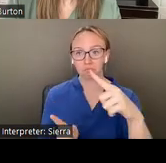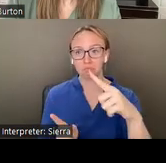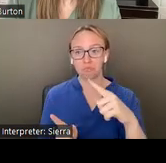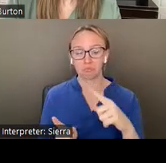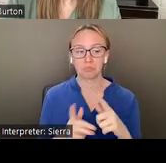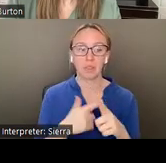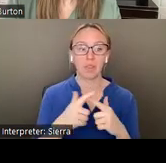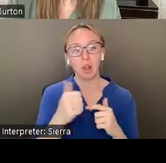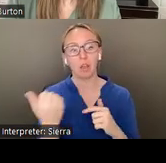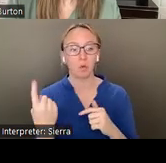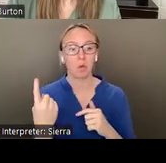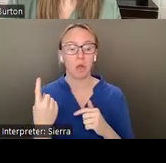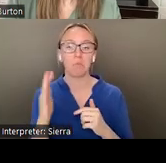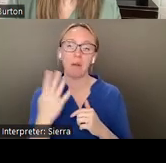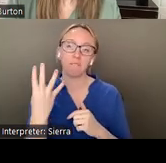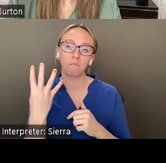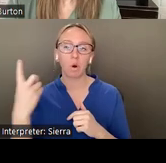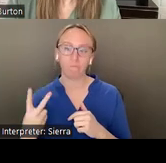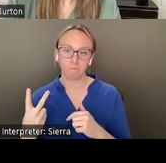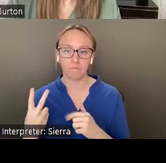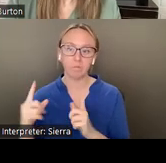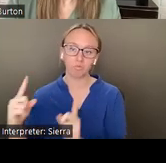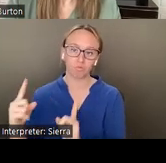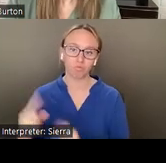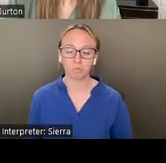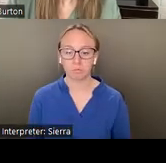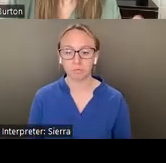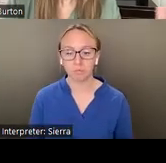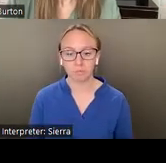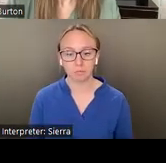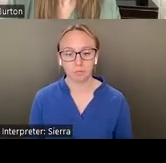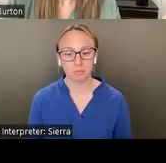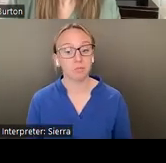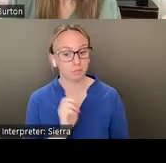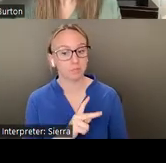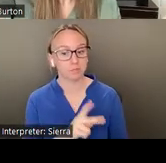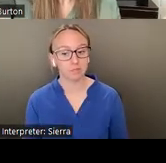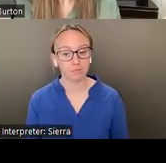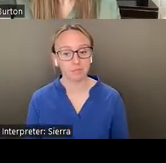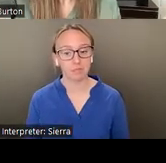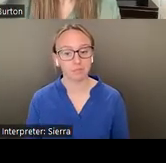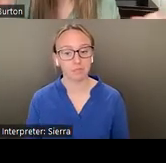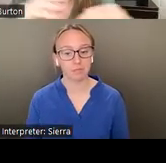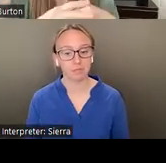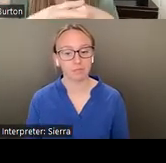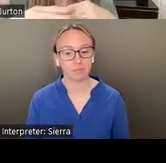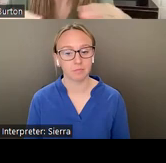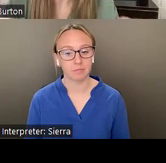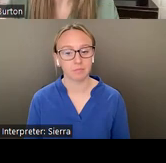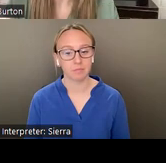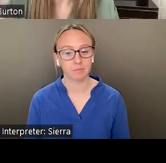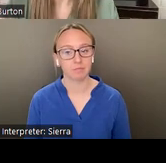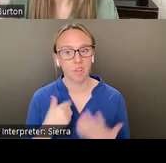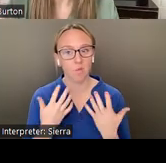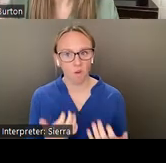one is around four and a half. Okay. I want to really reiterate